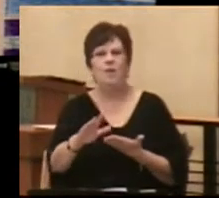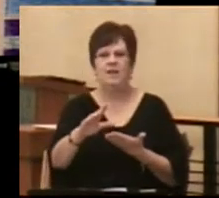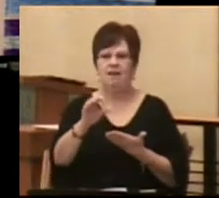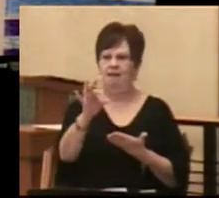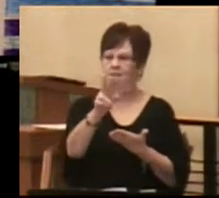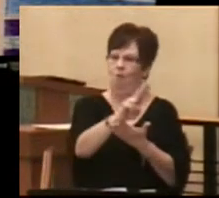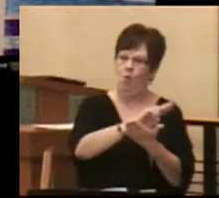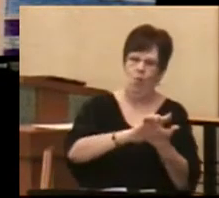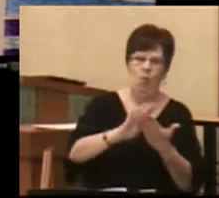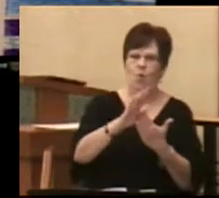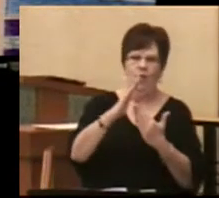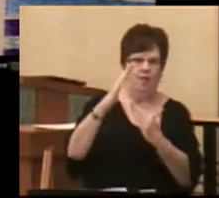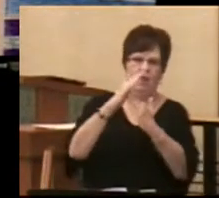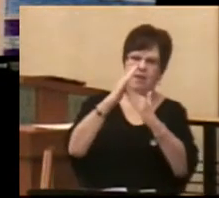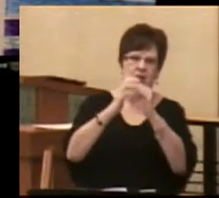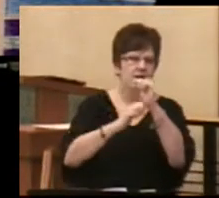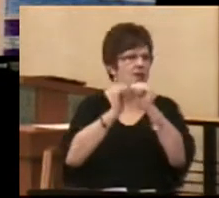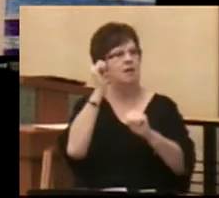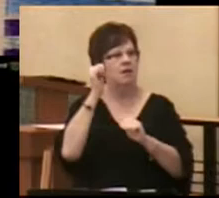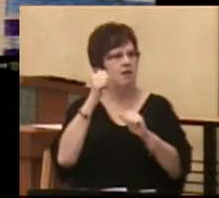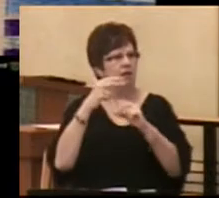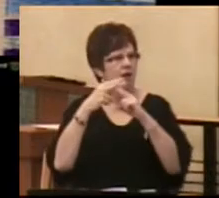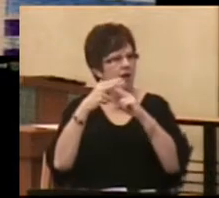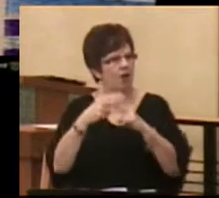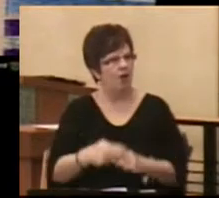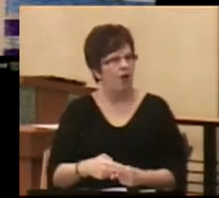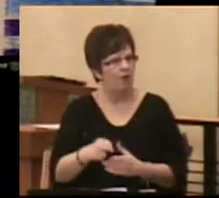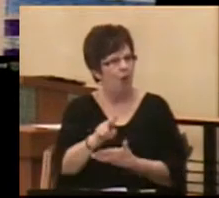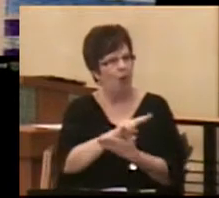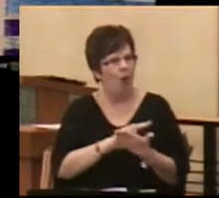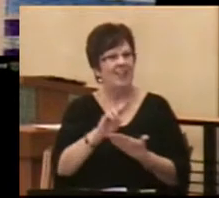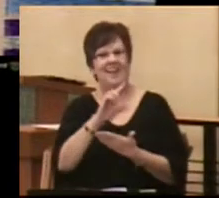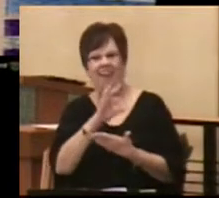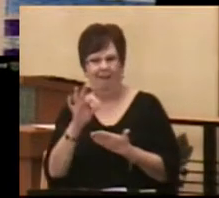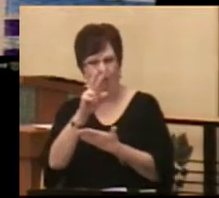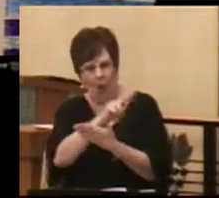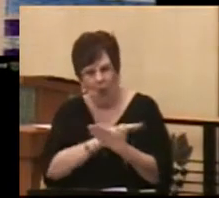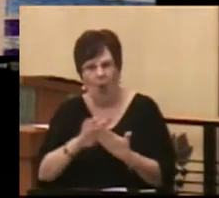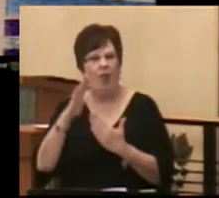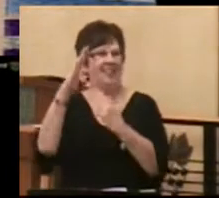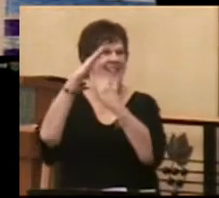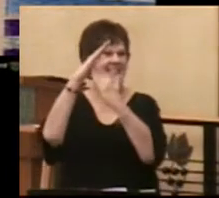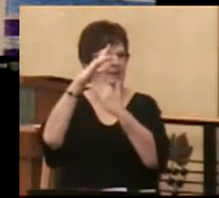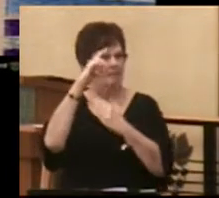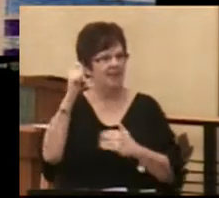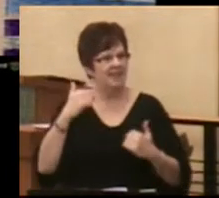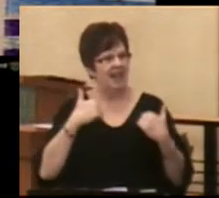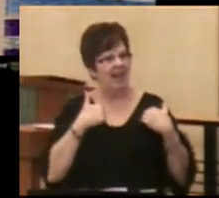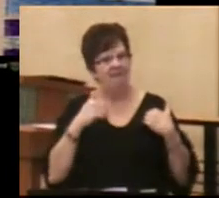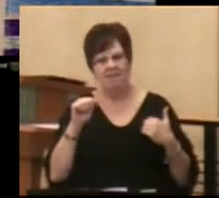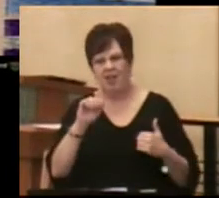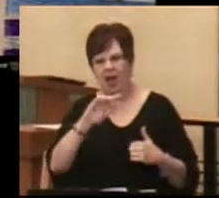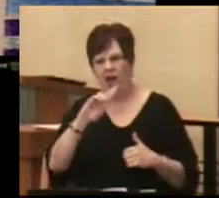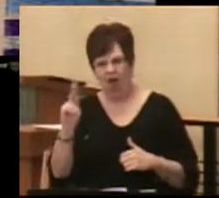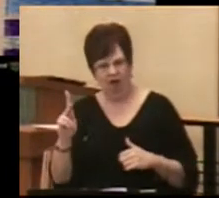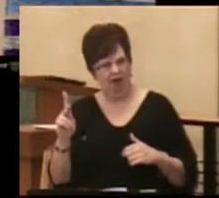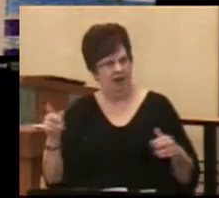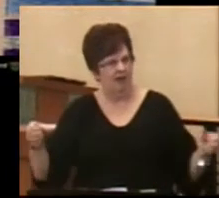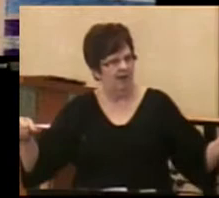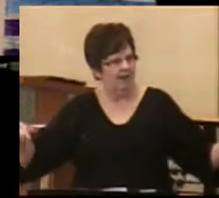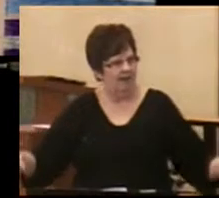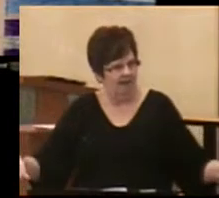Holies. Called the Holy of Holies because it contained the Ark of the Covenant,